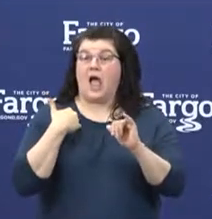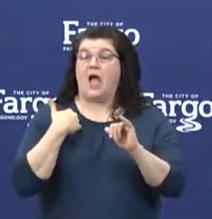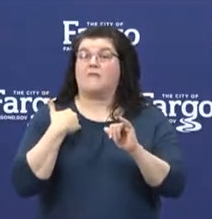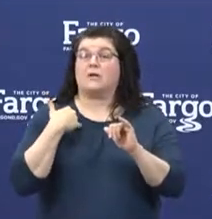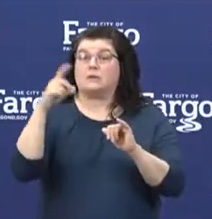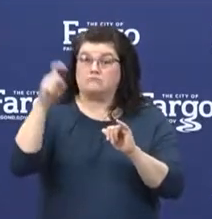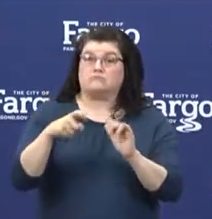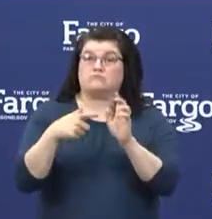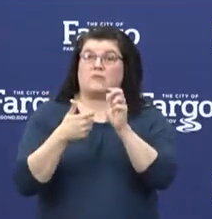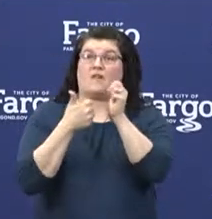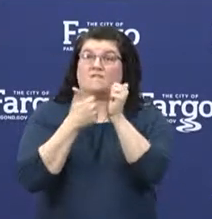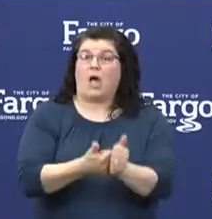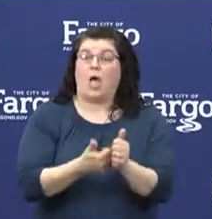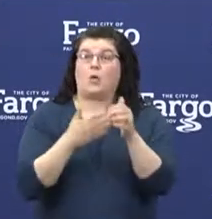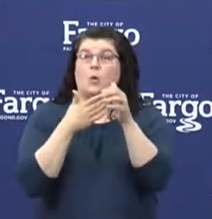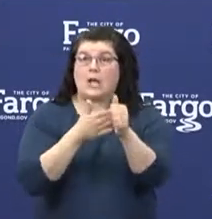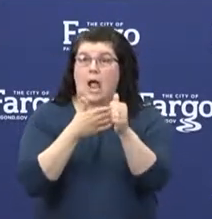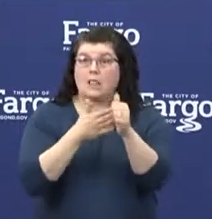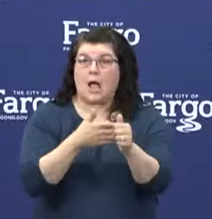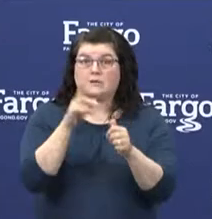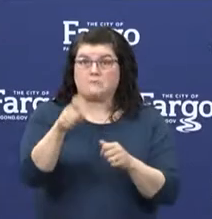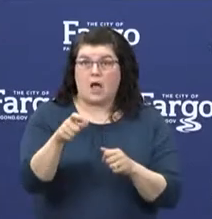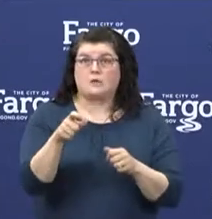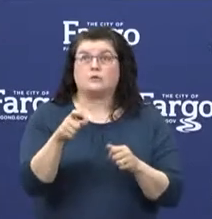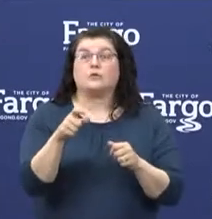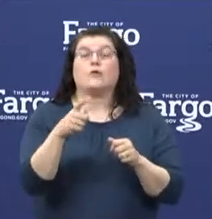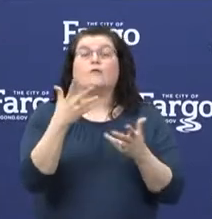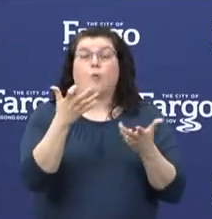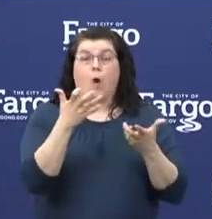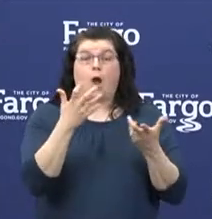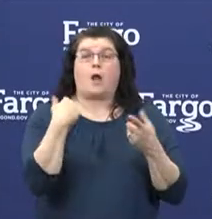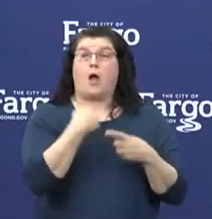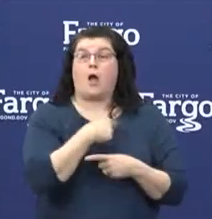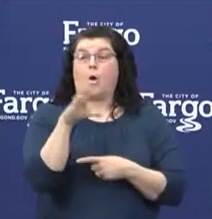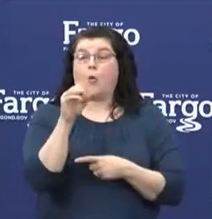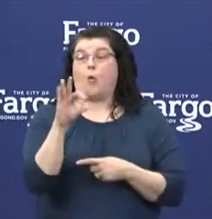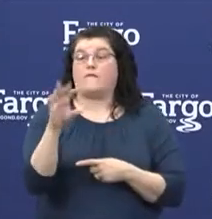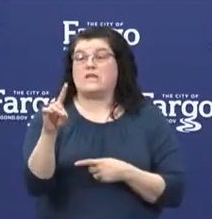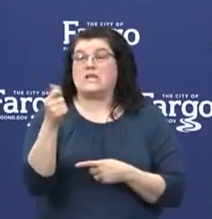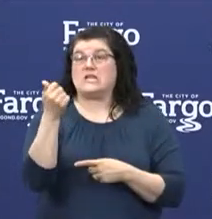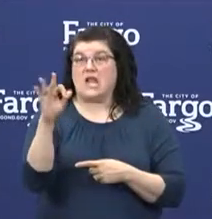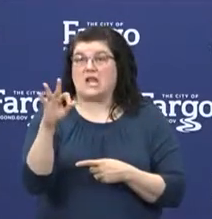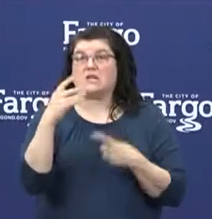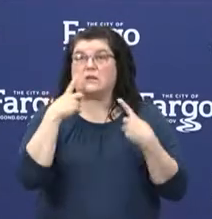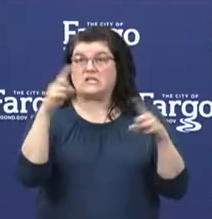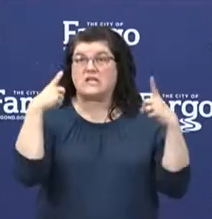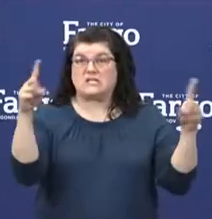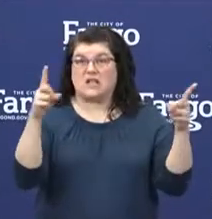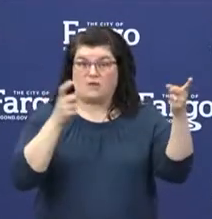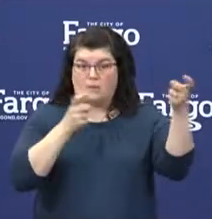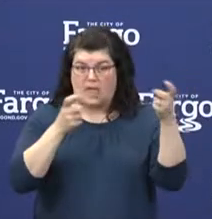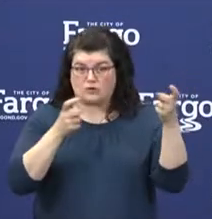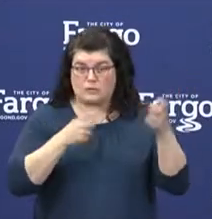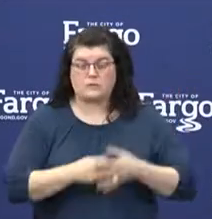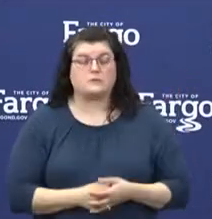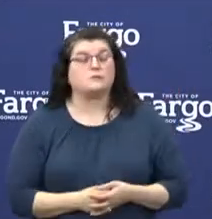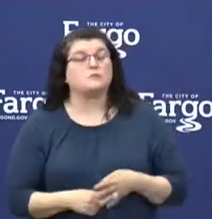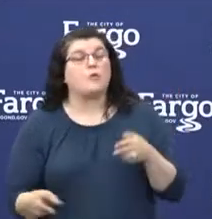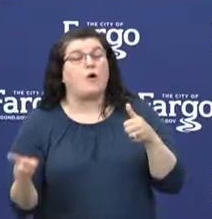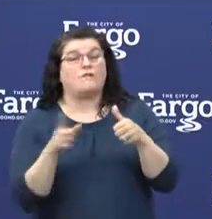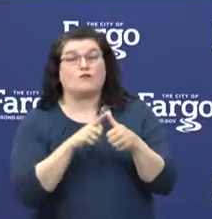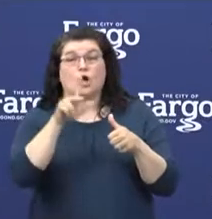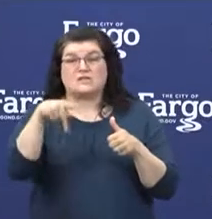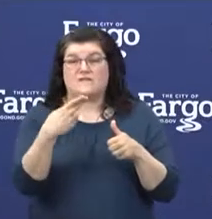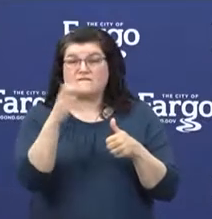to continue our successful manage of COVID-19. The first phase of North Dakota Smart